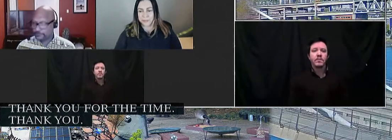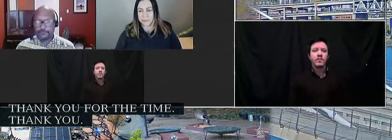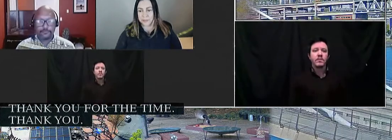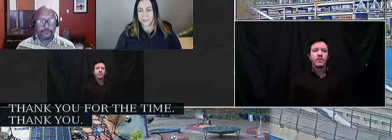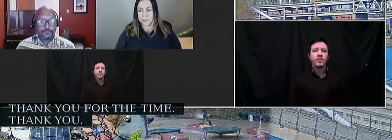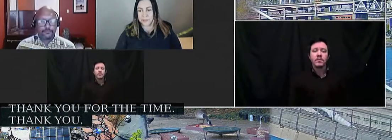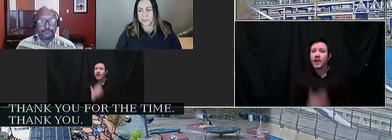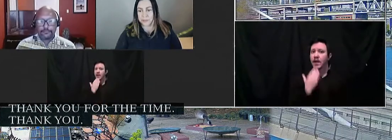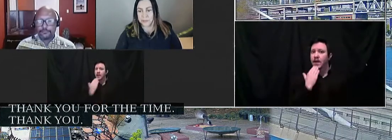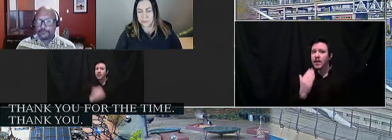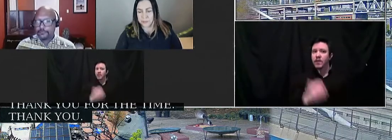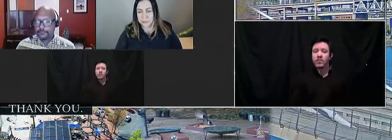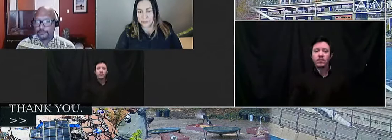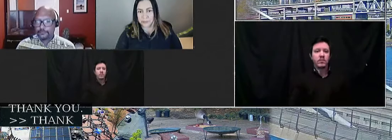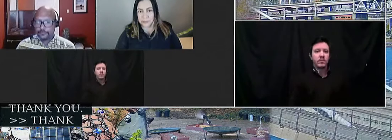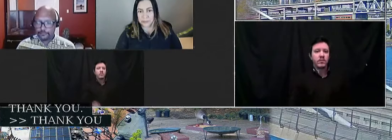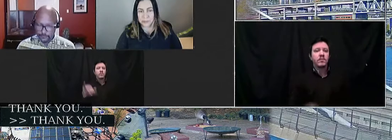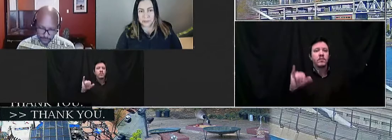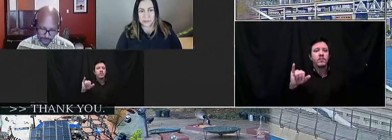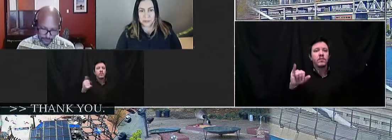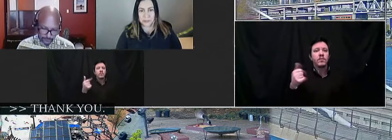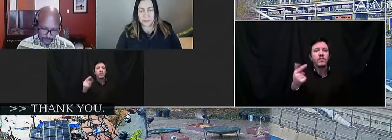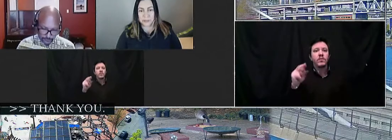Thank you. Next we have Gina.